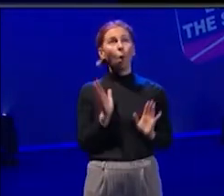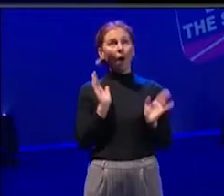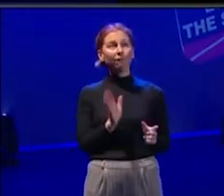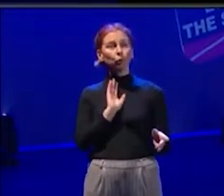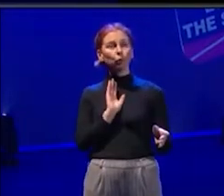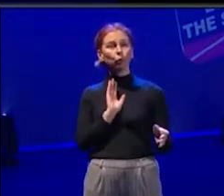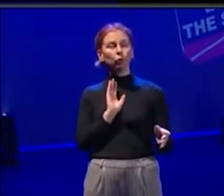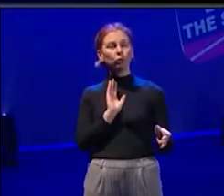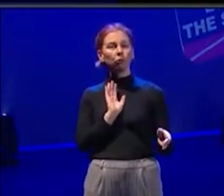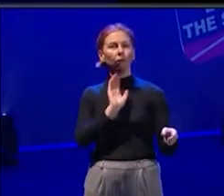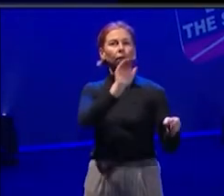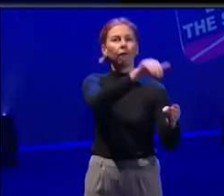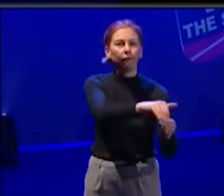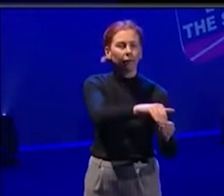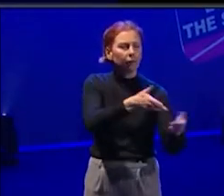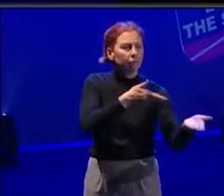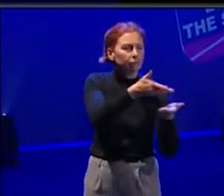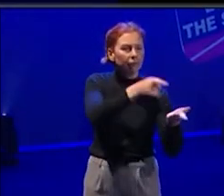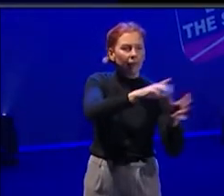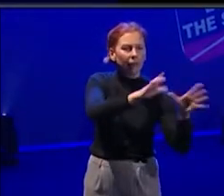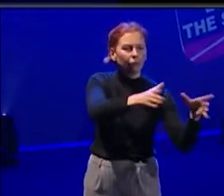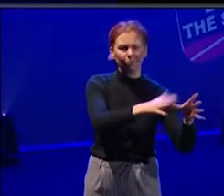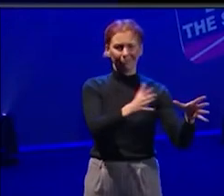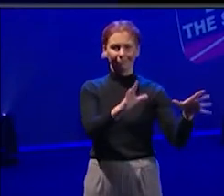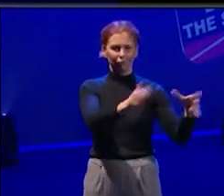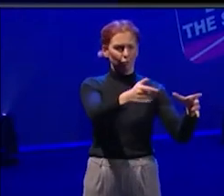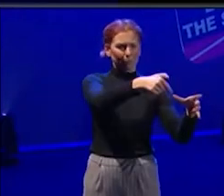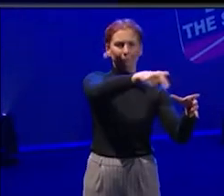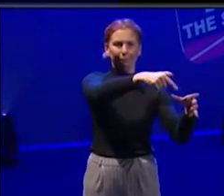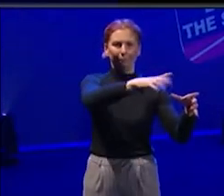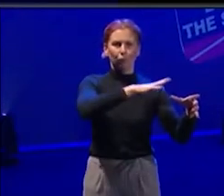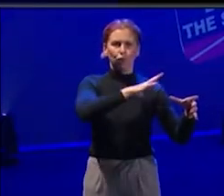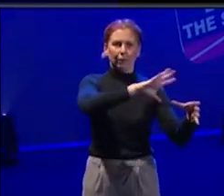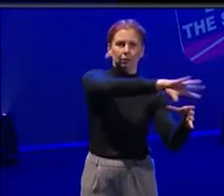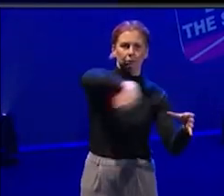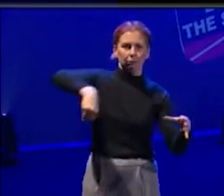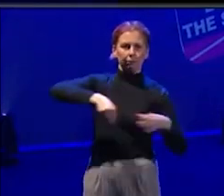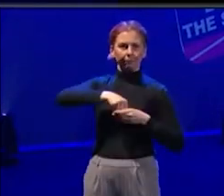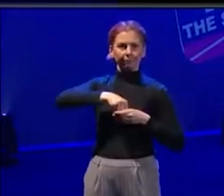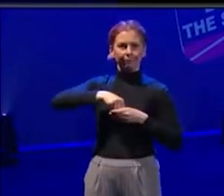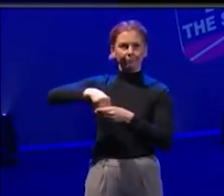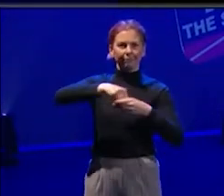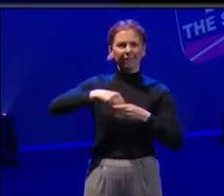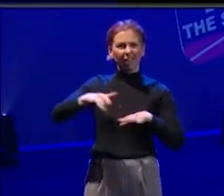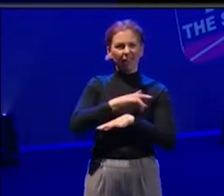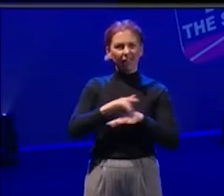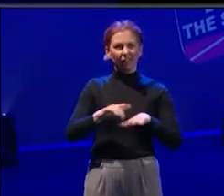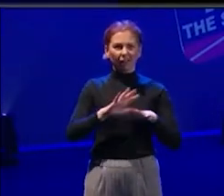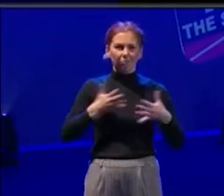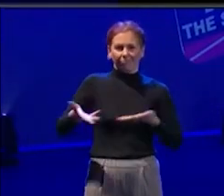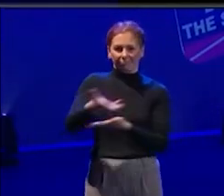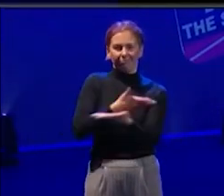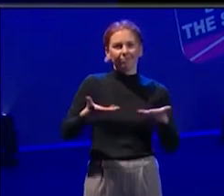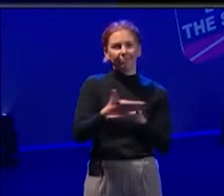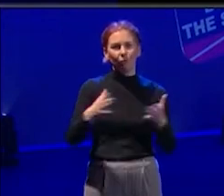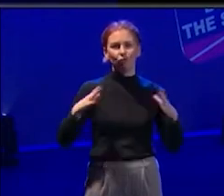groups are already there. They're already a part of the fabric of what we do. And in the nature of the programmes that we have that are